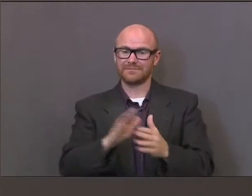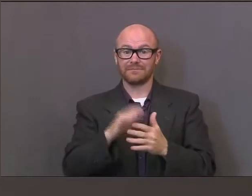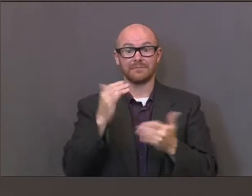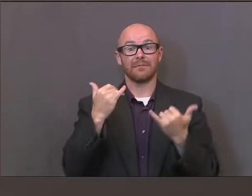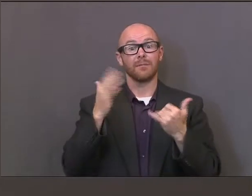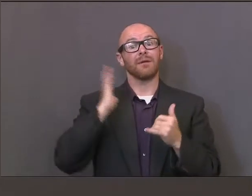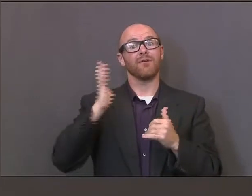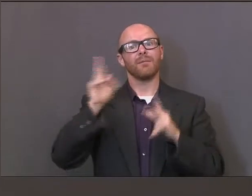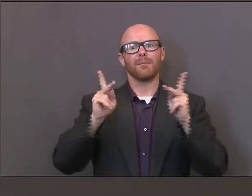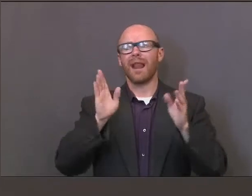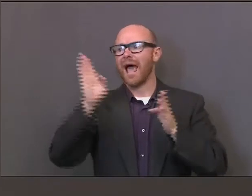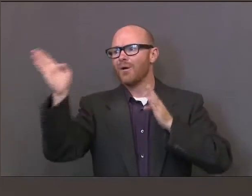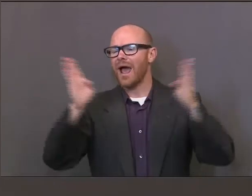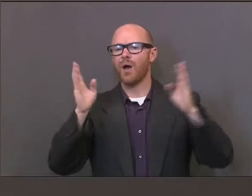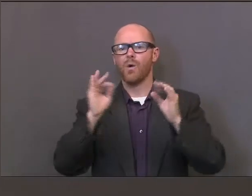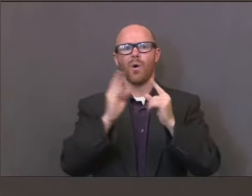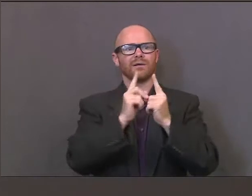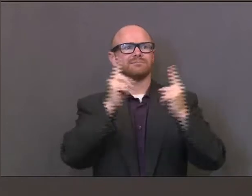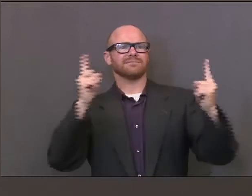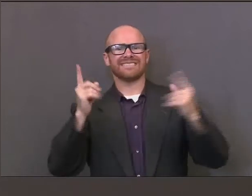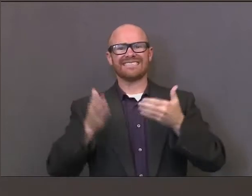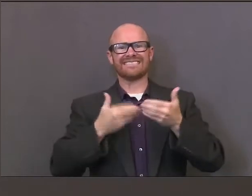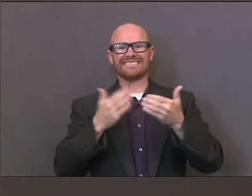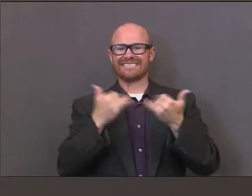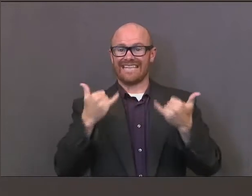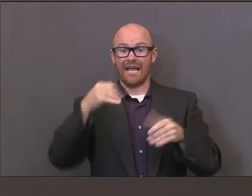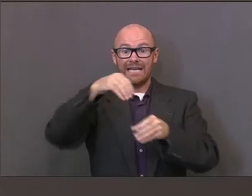the following winter months. So we're going to watch that very closely.